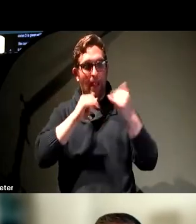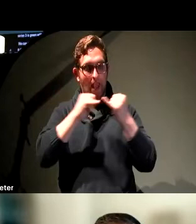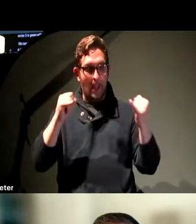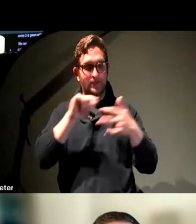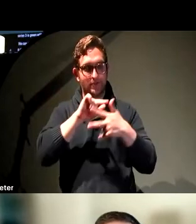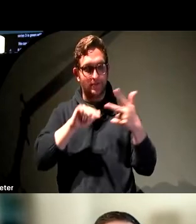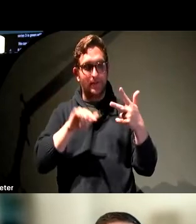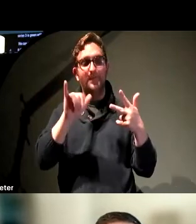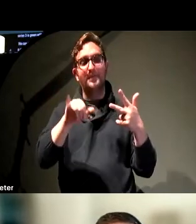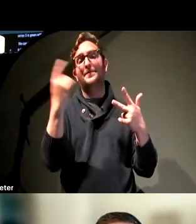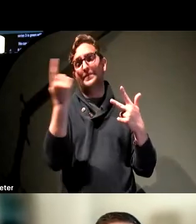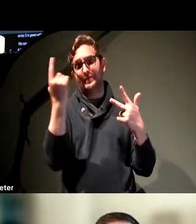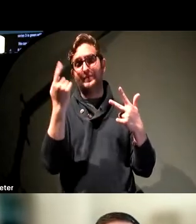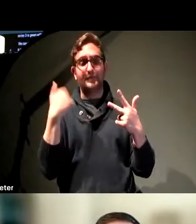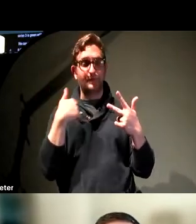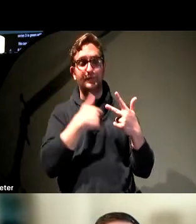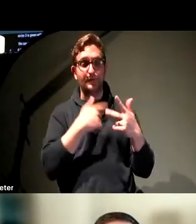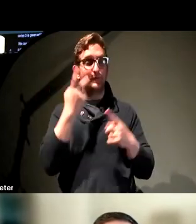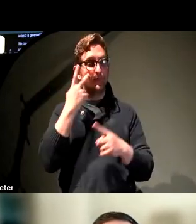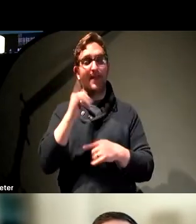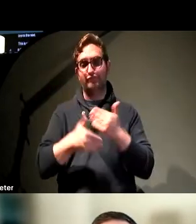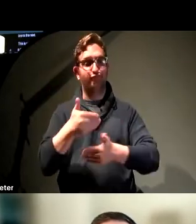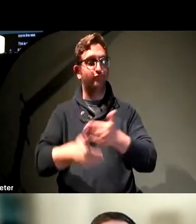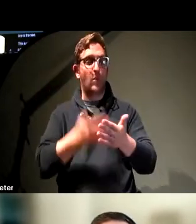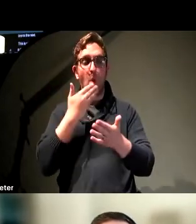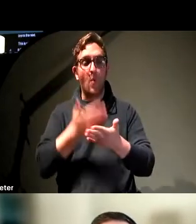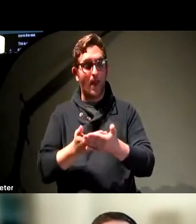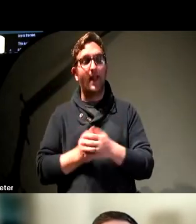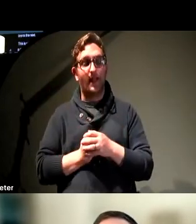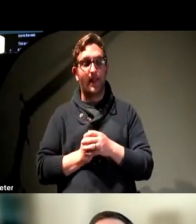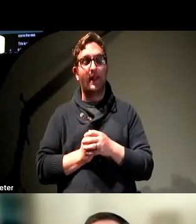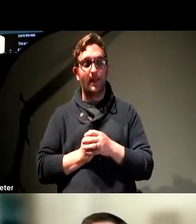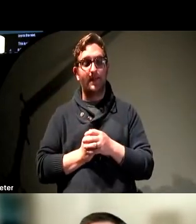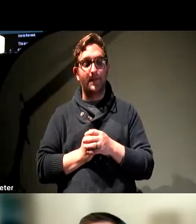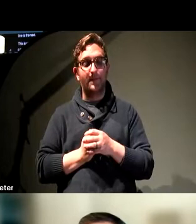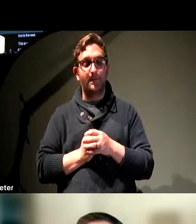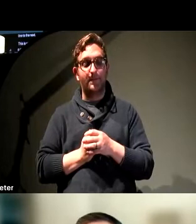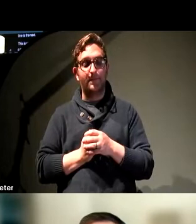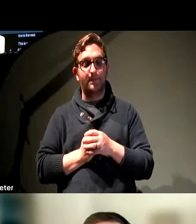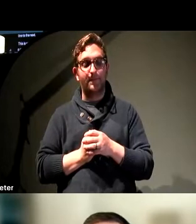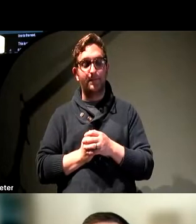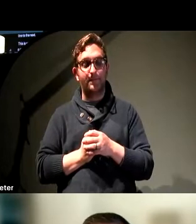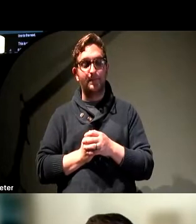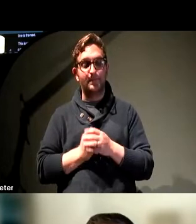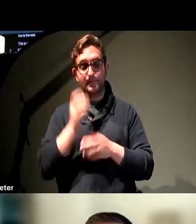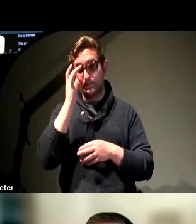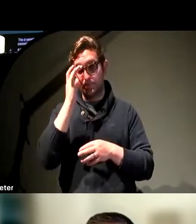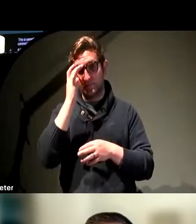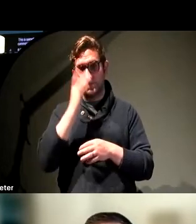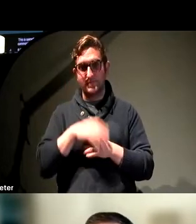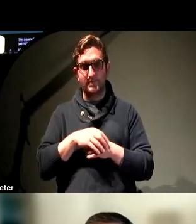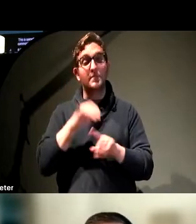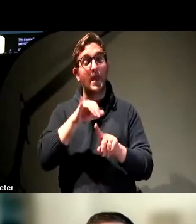something that we see really commonly as well. And it's not just kept in the the lane of visuals like